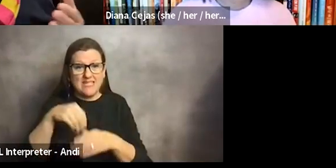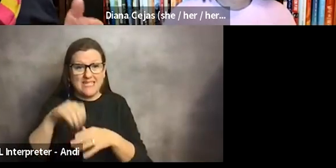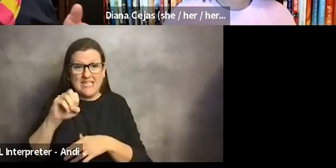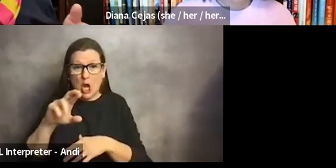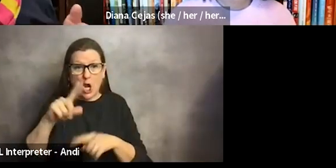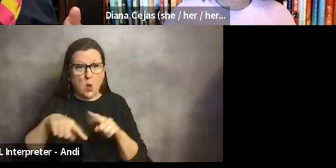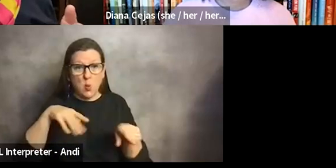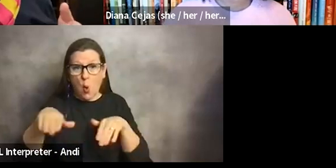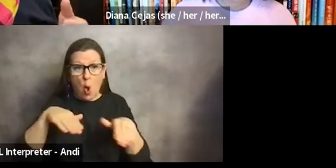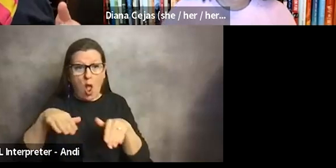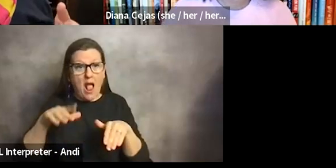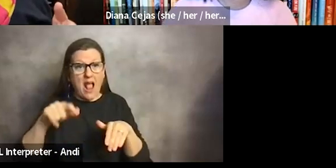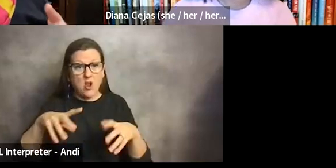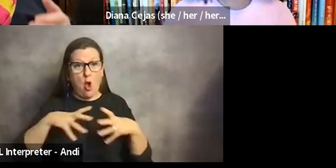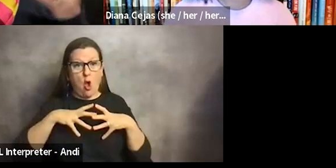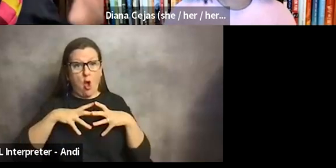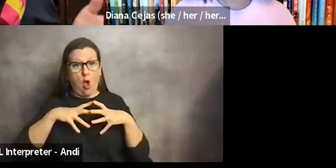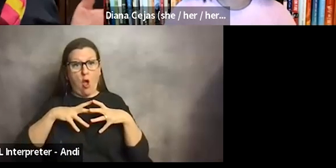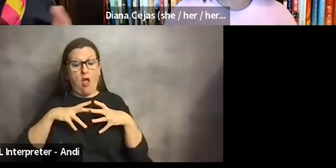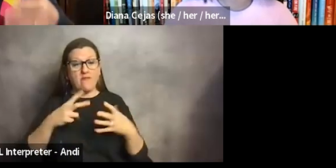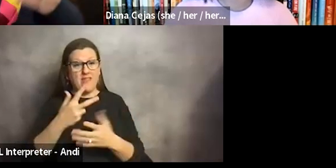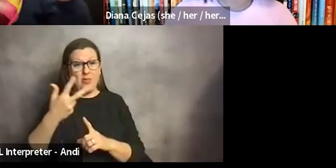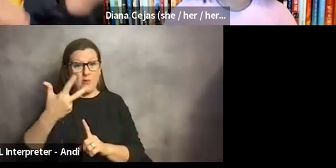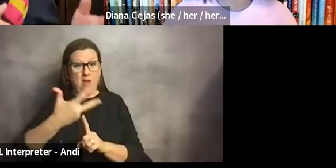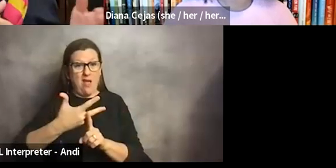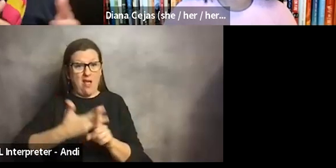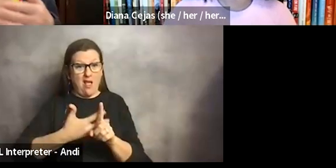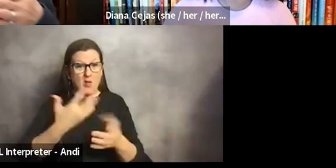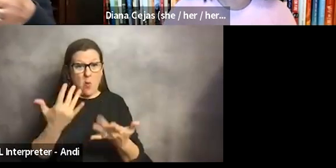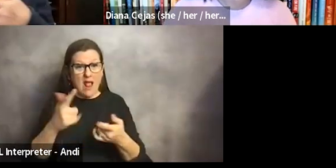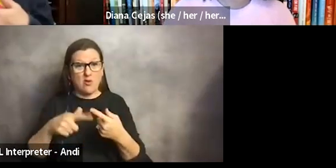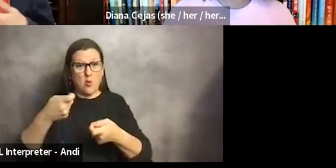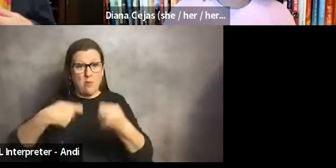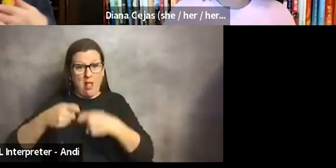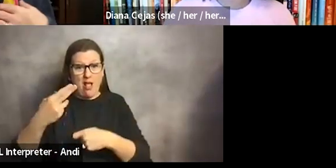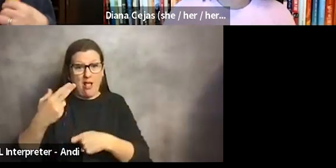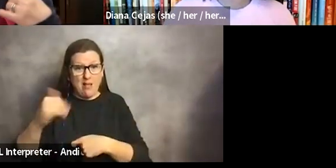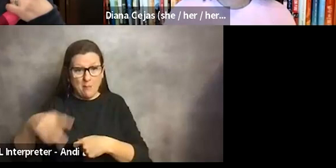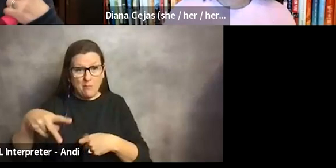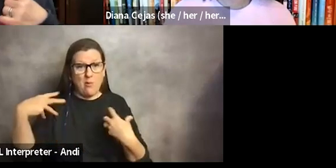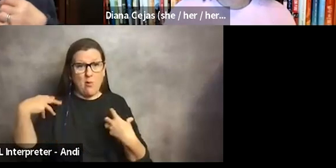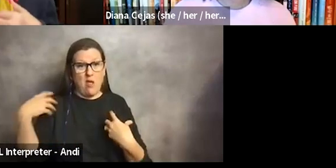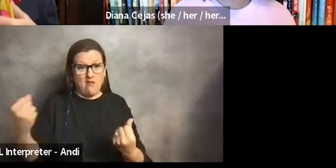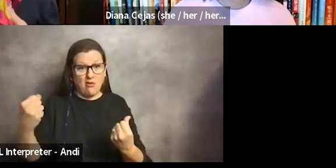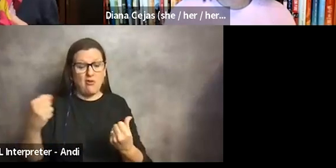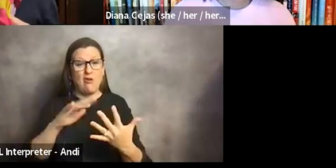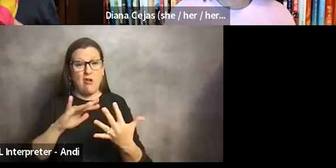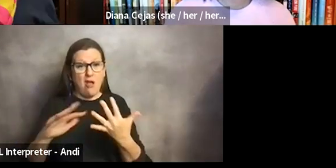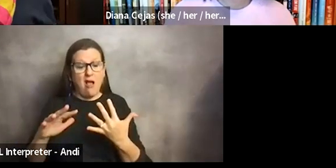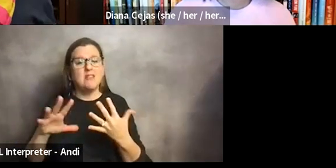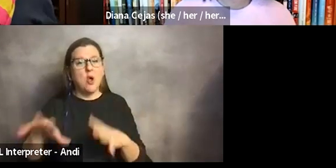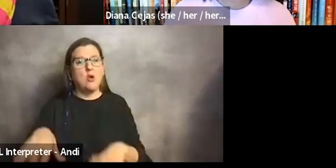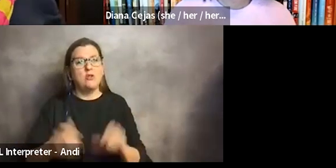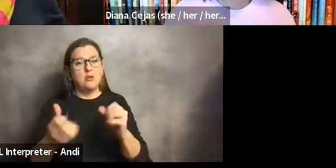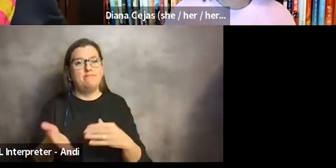and had to be out for three months, waiting to get a new hip, and then getting the hip and then recovering. And so ended up having to take extra time to